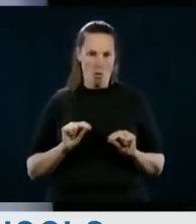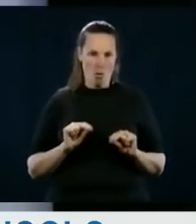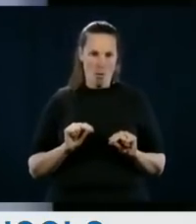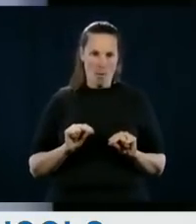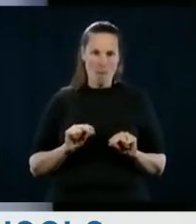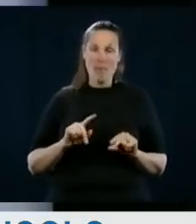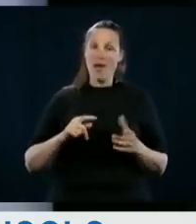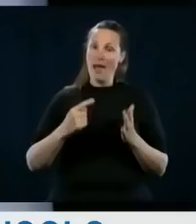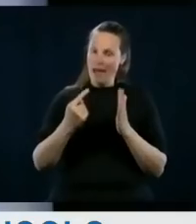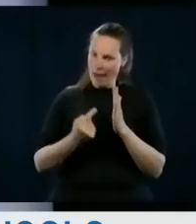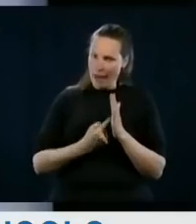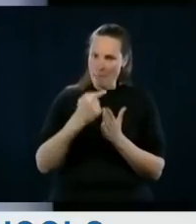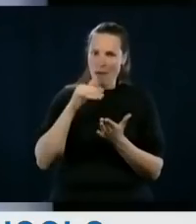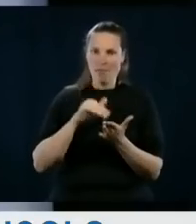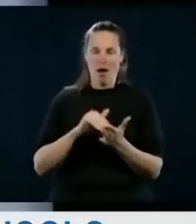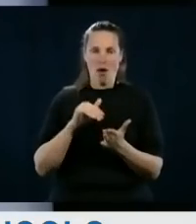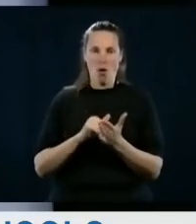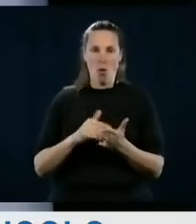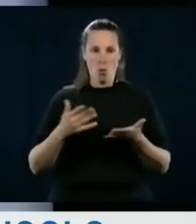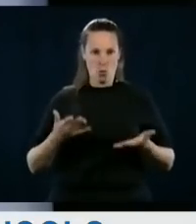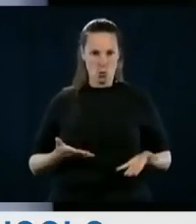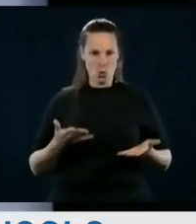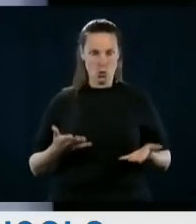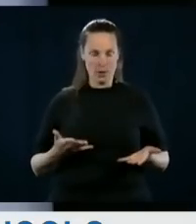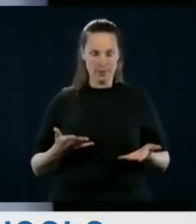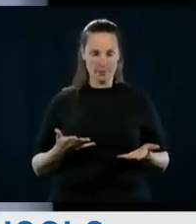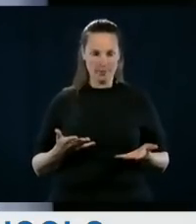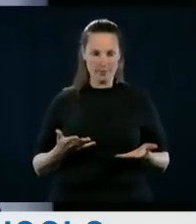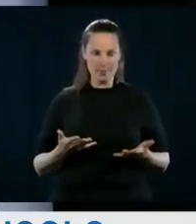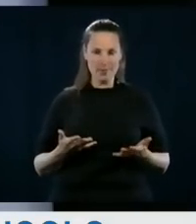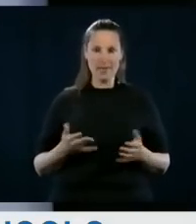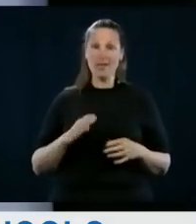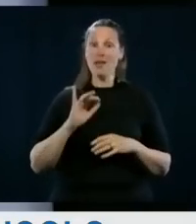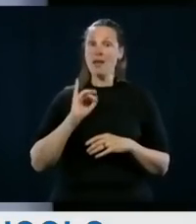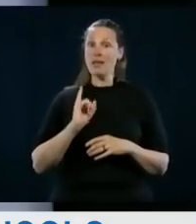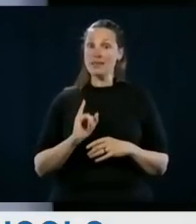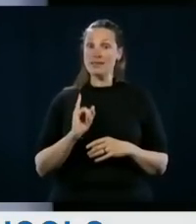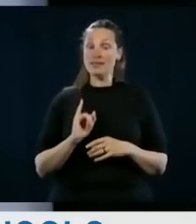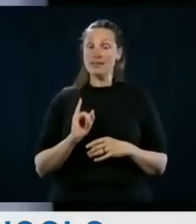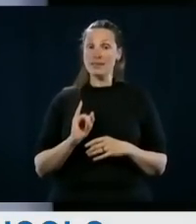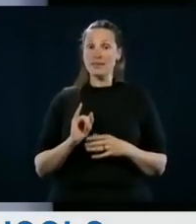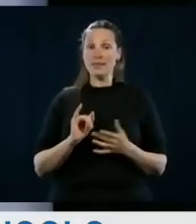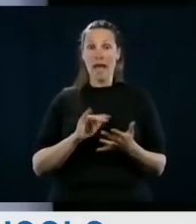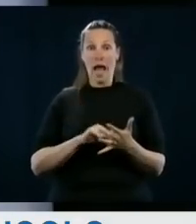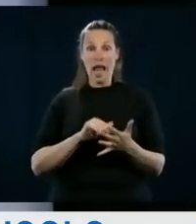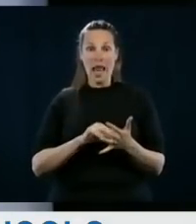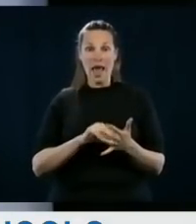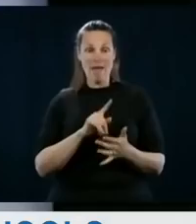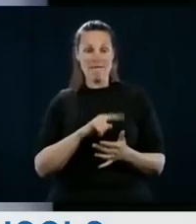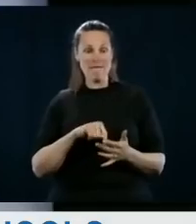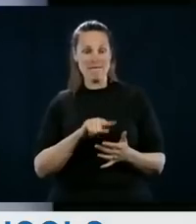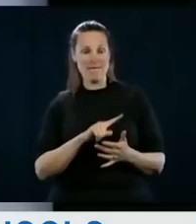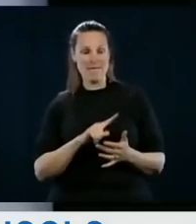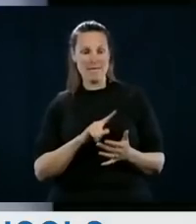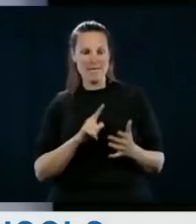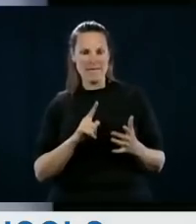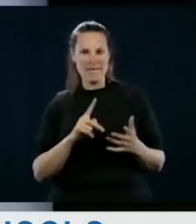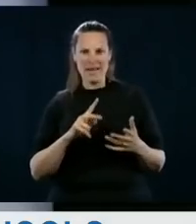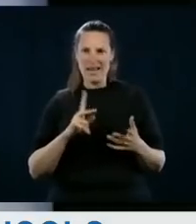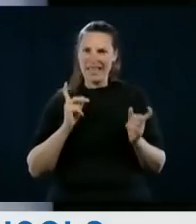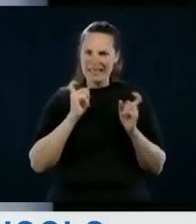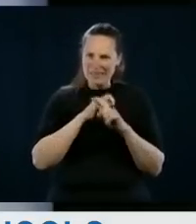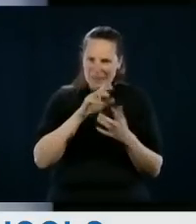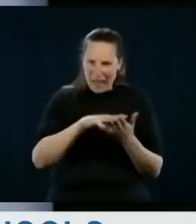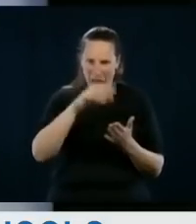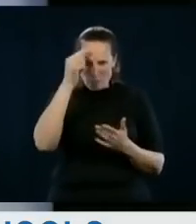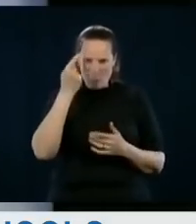But I still wish to insist upon the fact that it would really be favourable that those students who